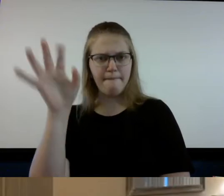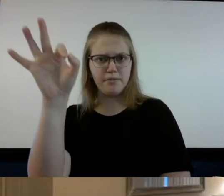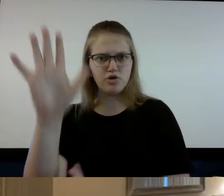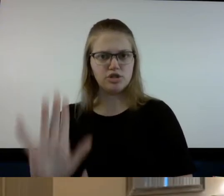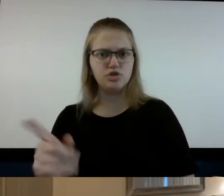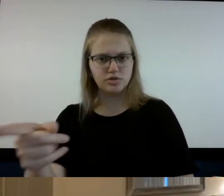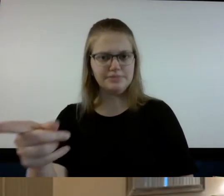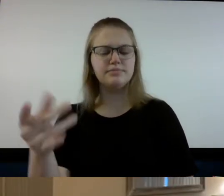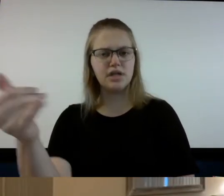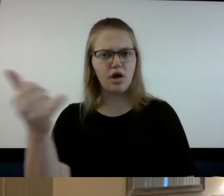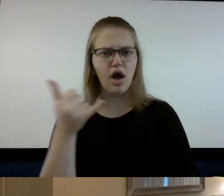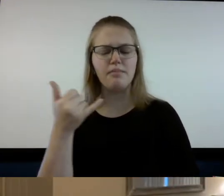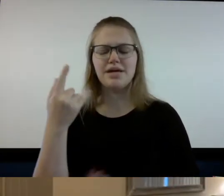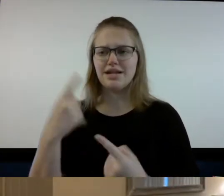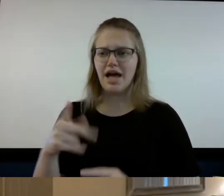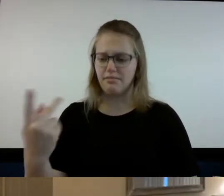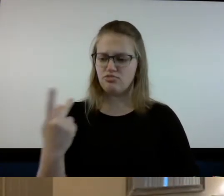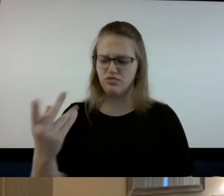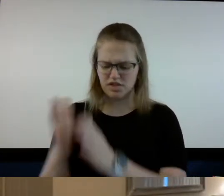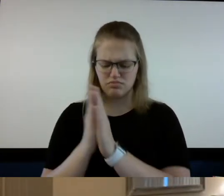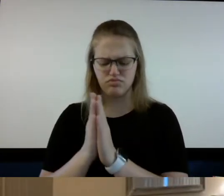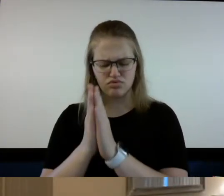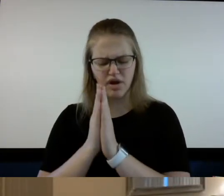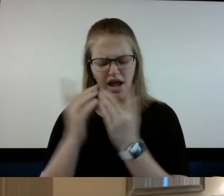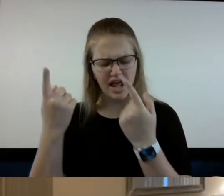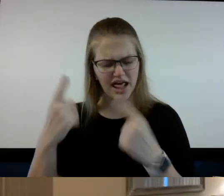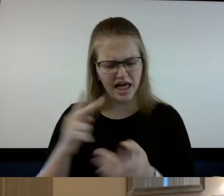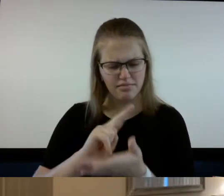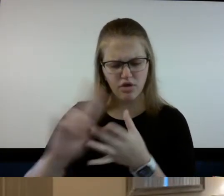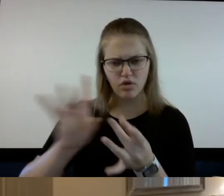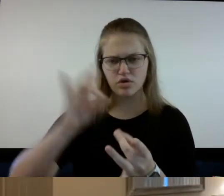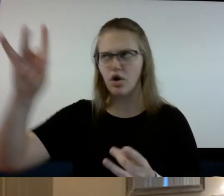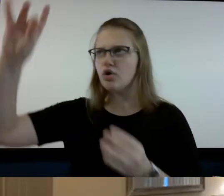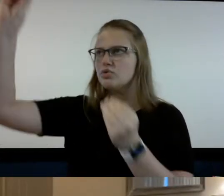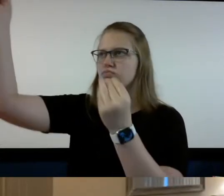we prayed holy ghost came in that room